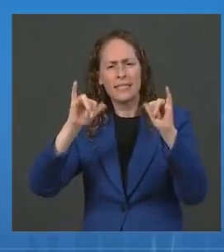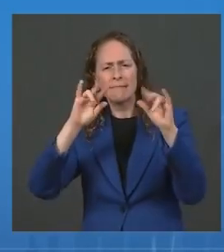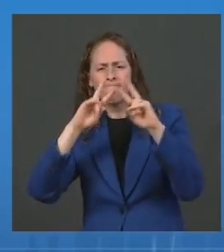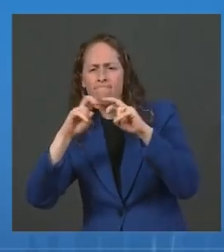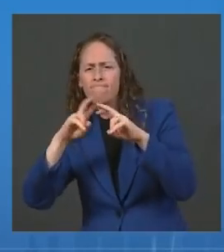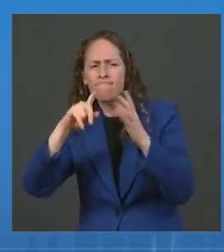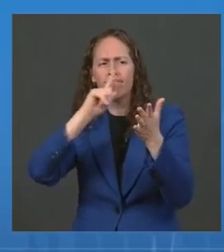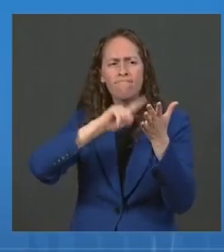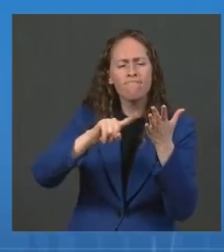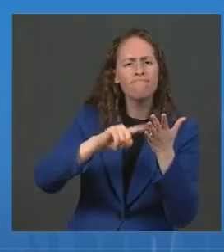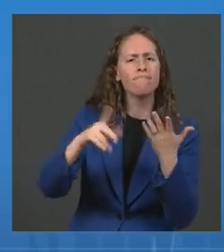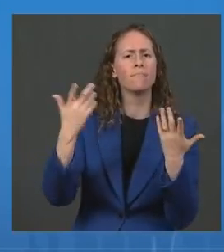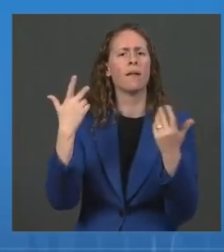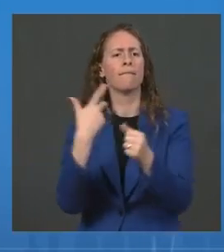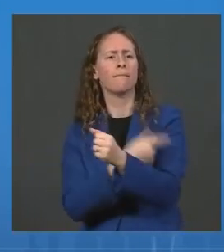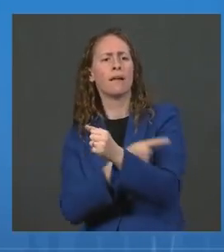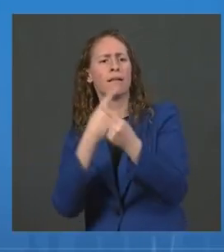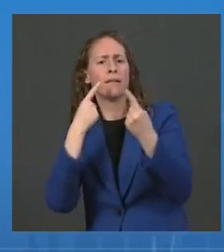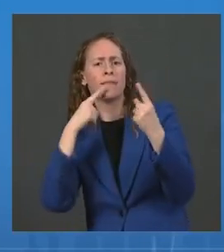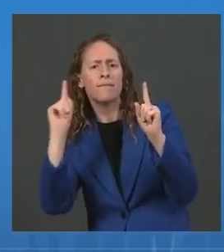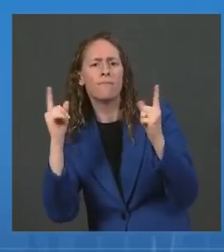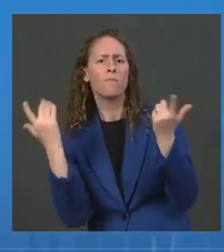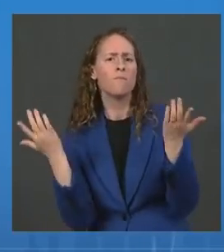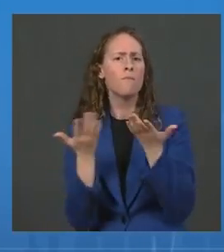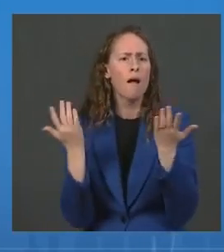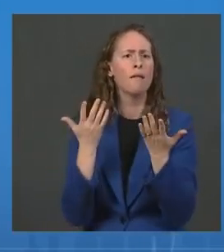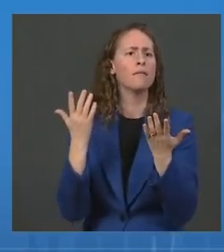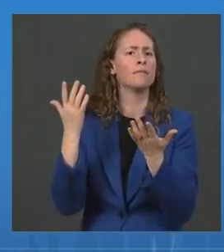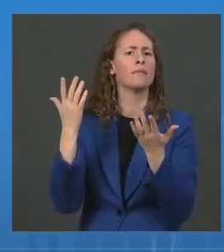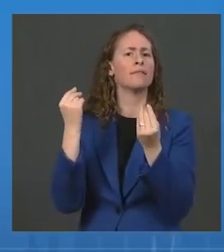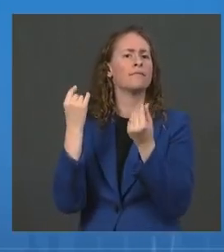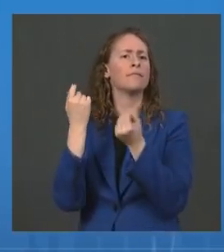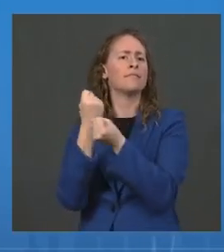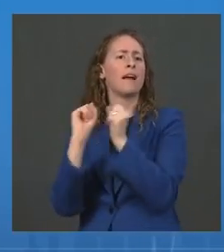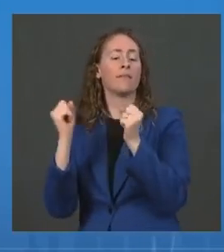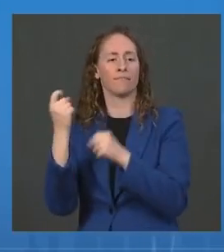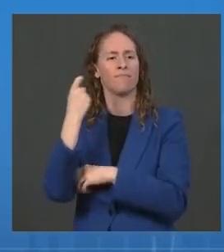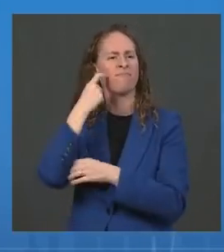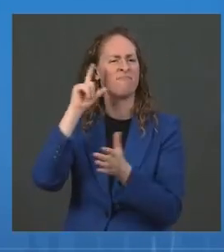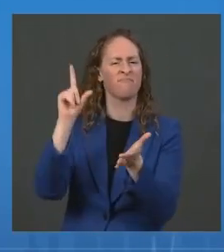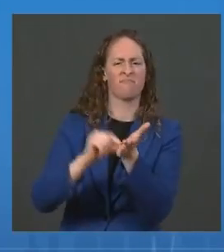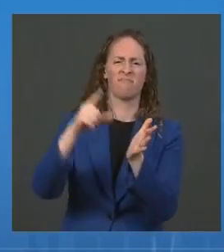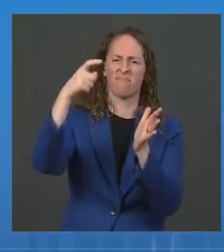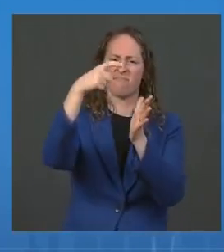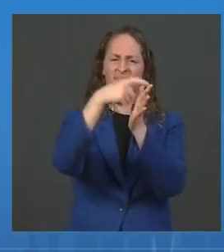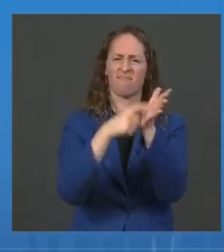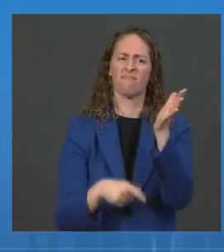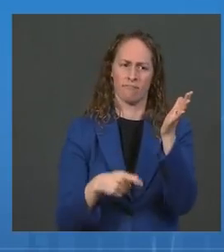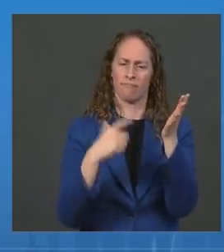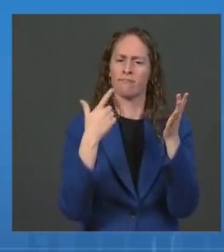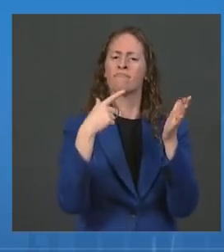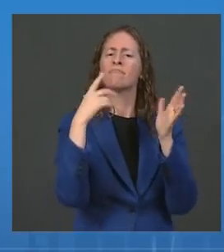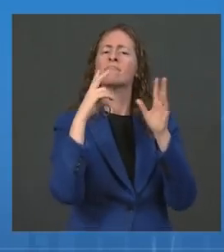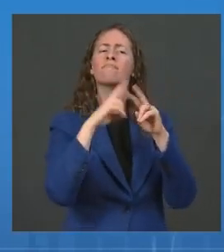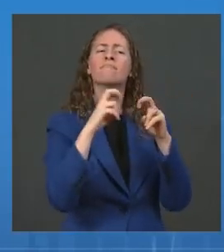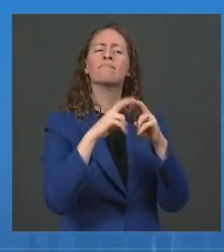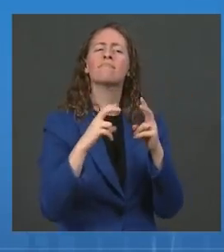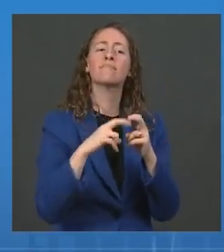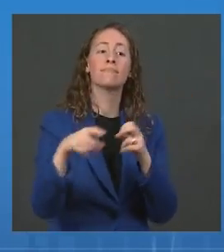effectiveness and vaccine safety. Today, we will publish a study in the MMWR that looks at COVID-19 cases,